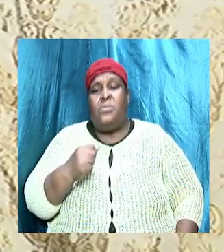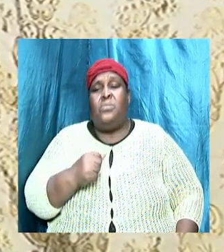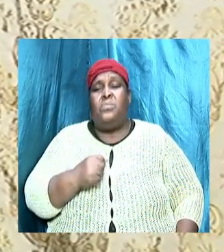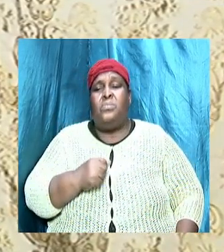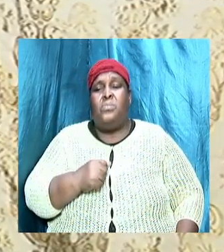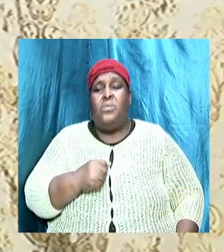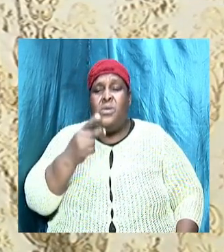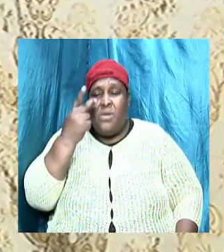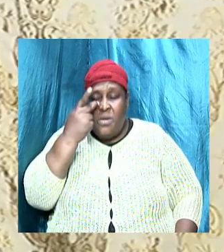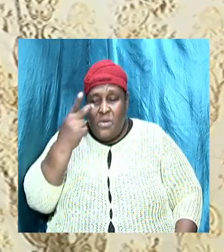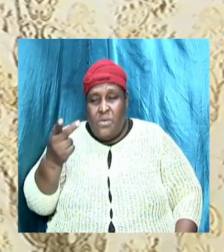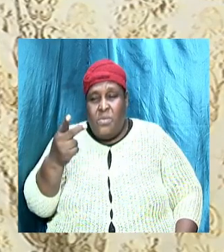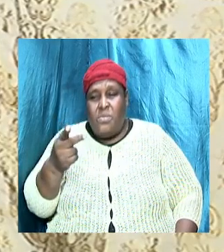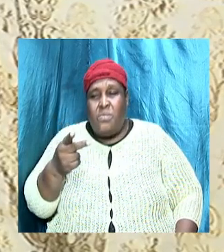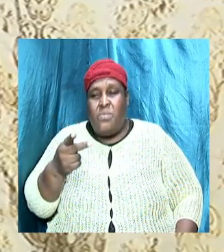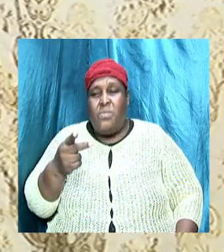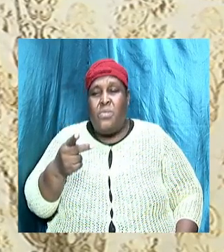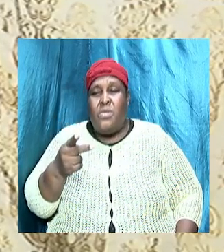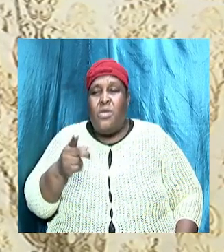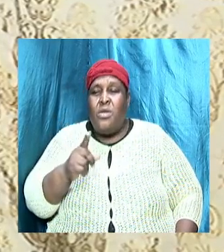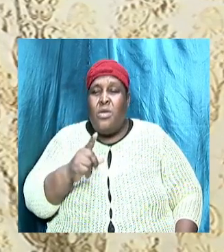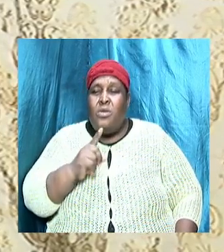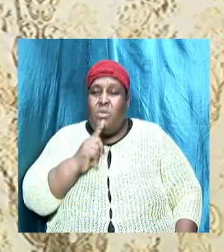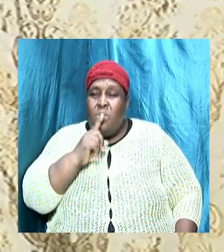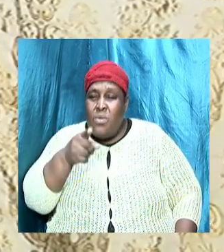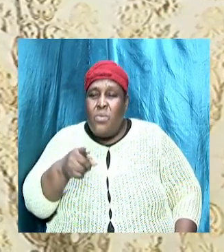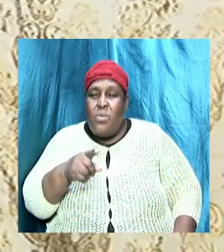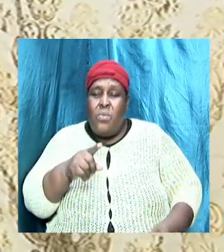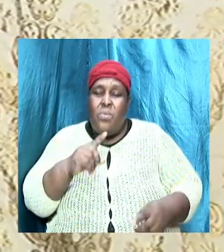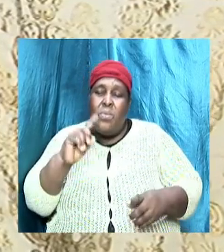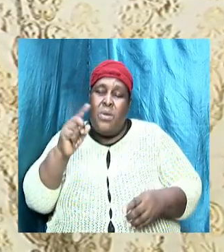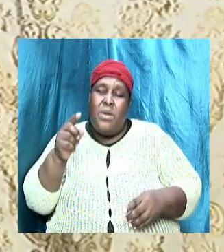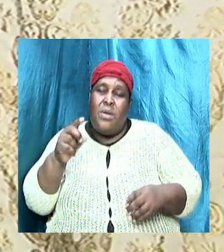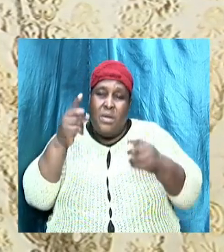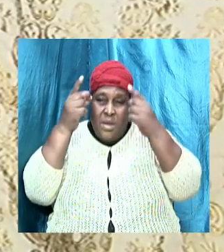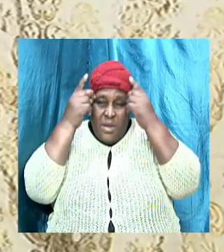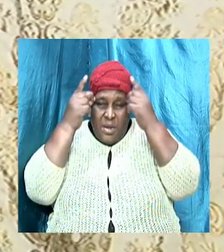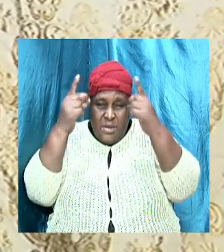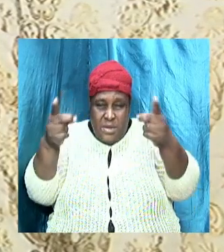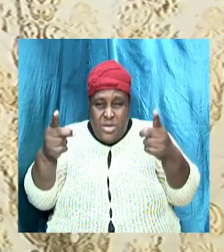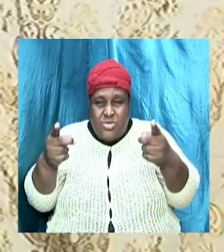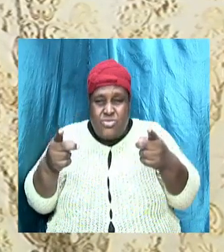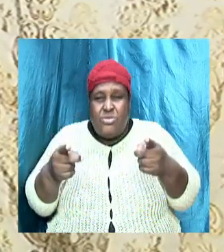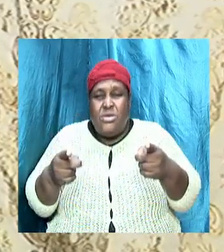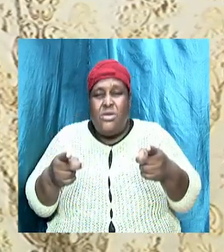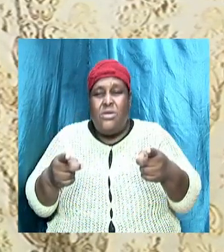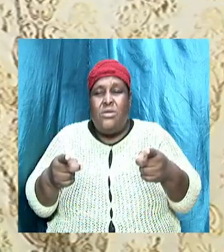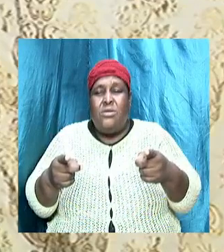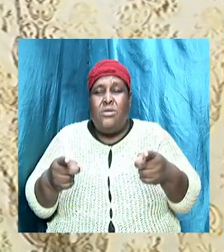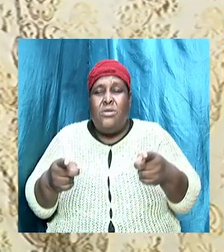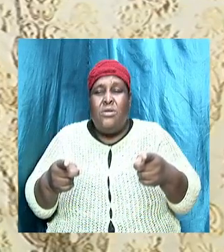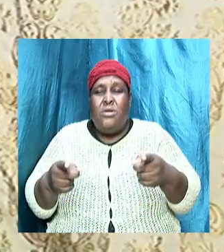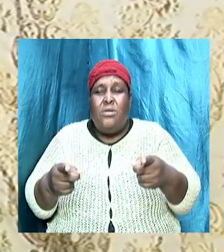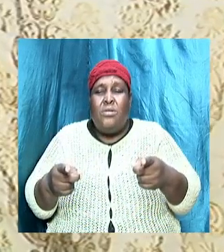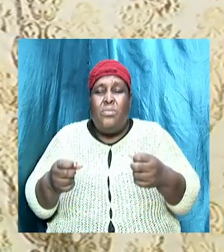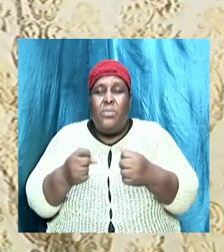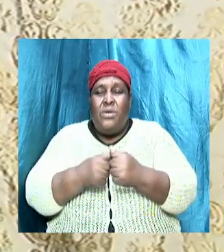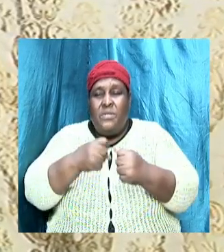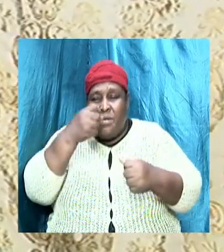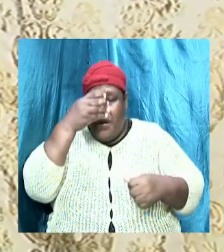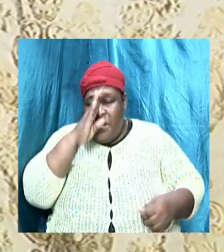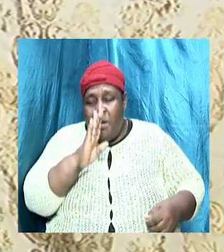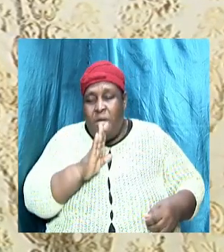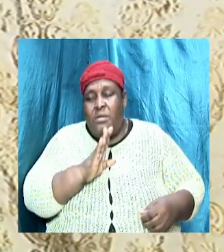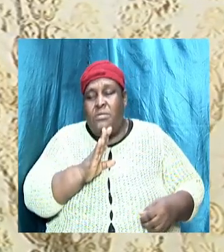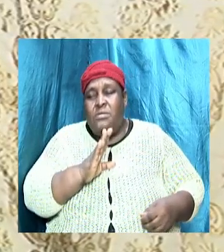we should look for the origin, where does the doctrine originate from? We said that sound doctrine originates with God,